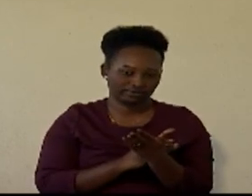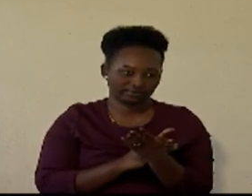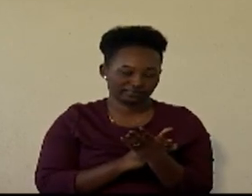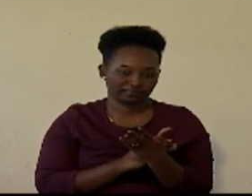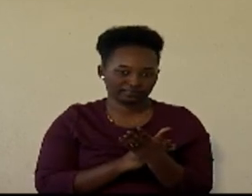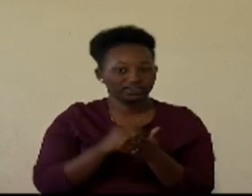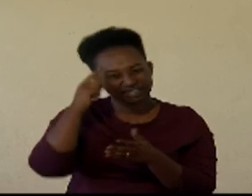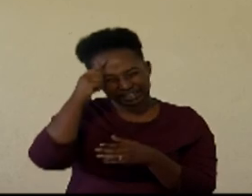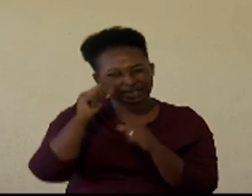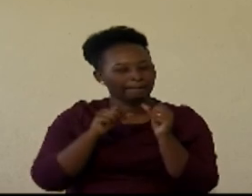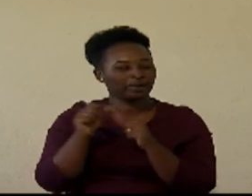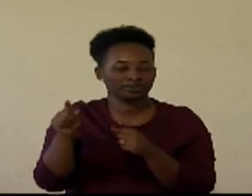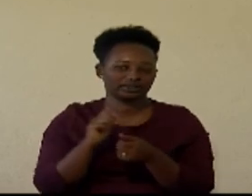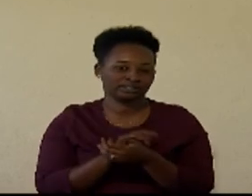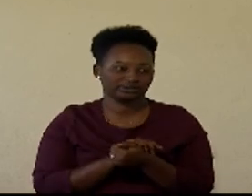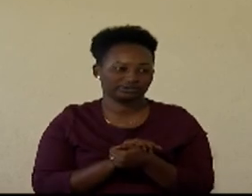think about it